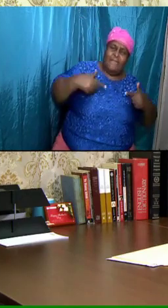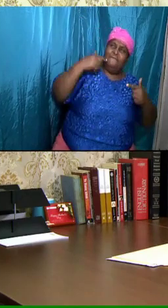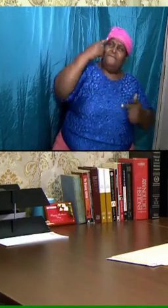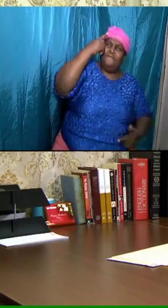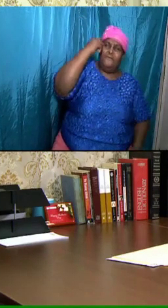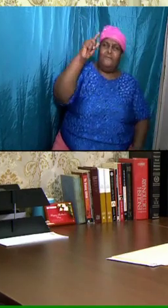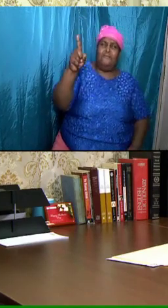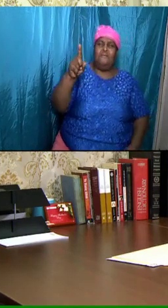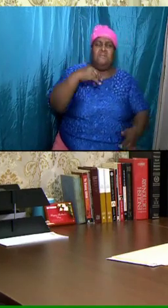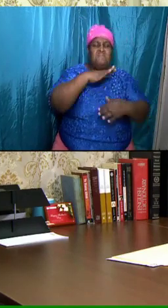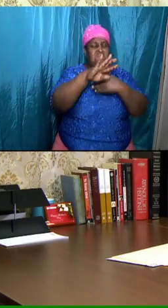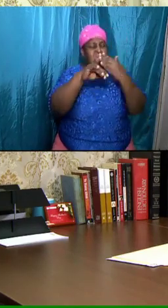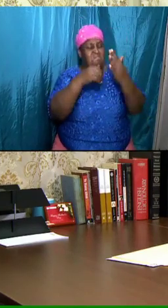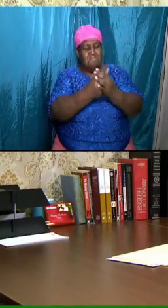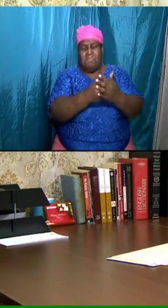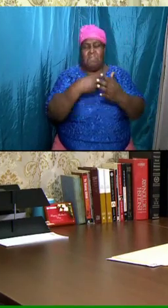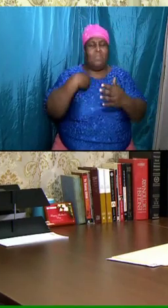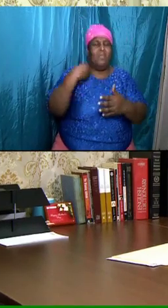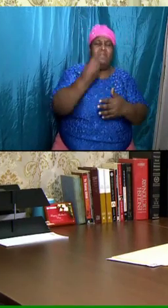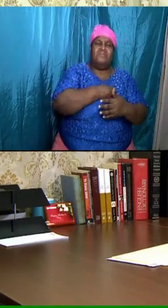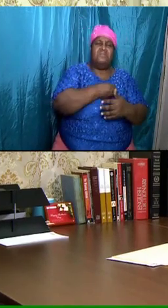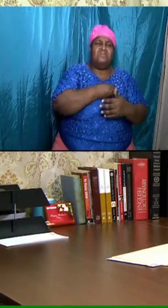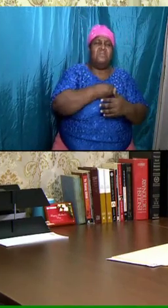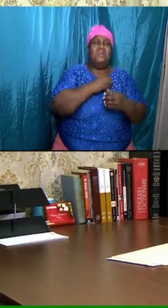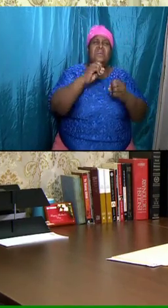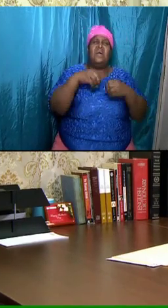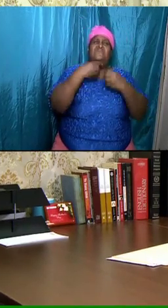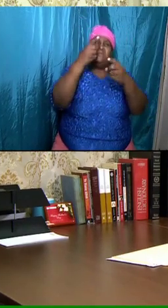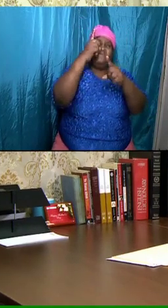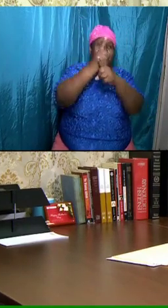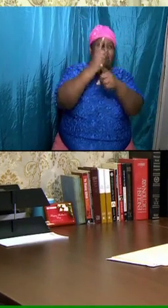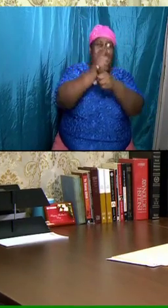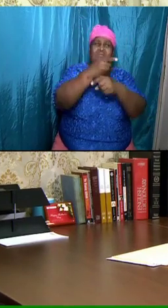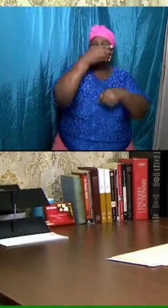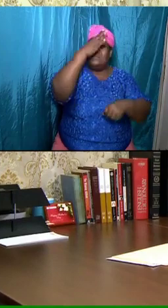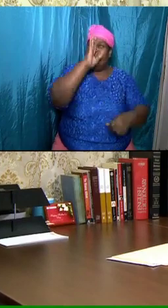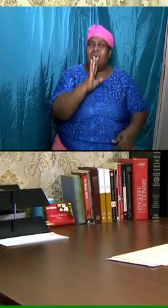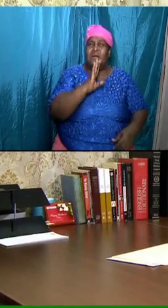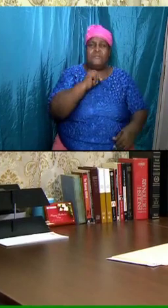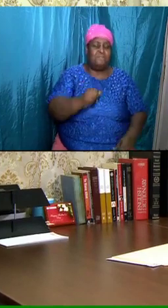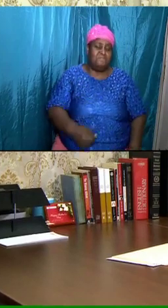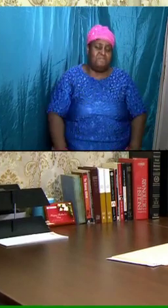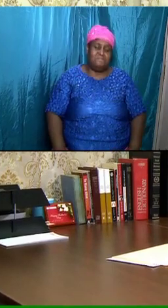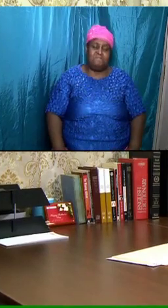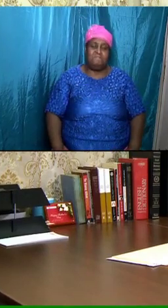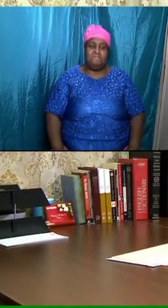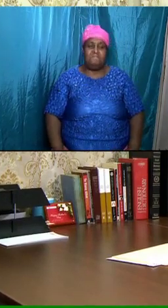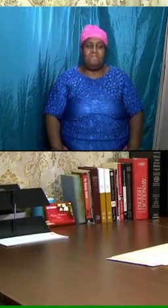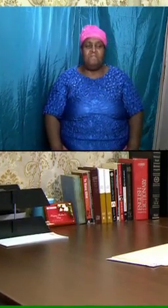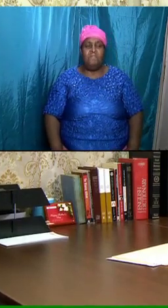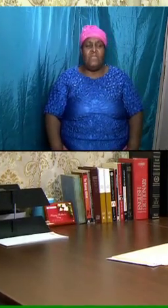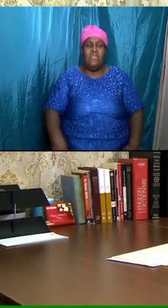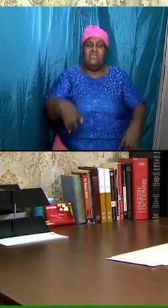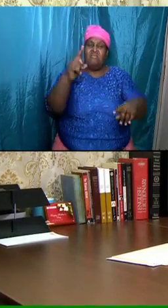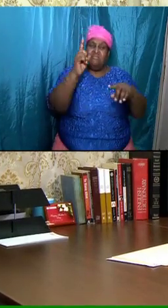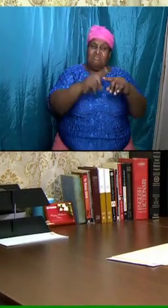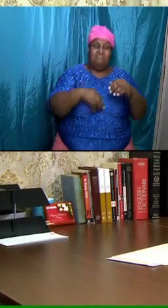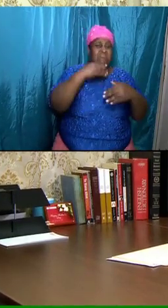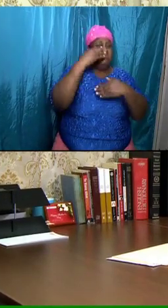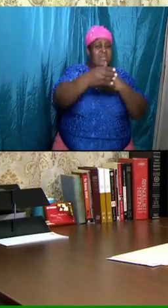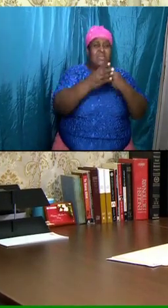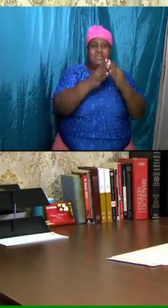of us will give an account. The next big thing that is going to be happening in heaven,